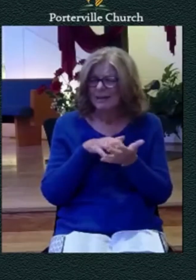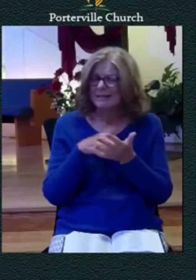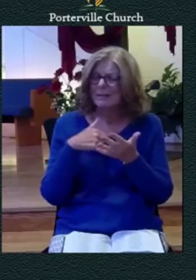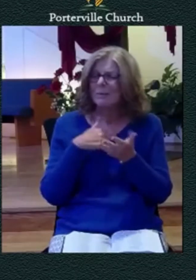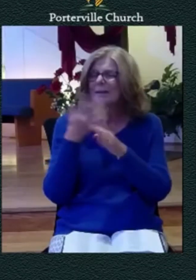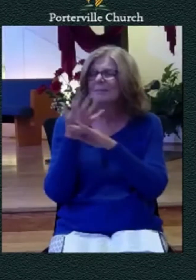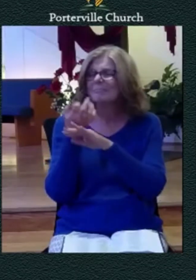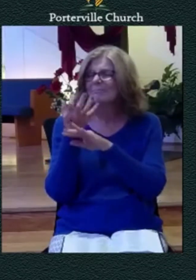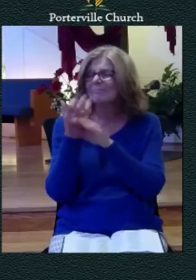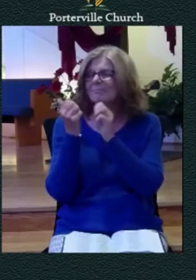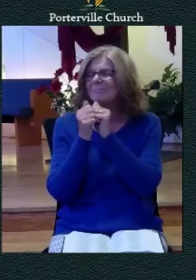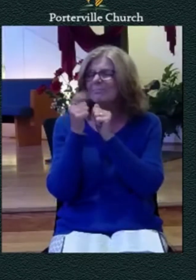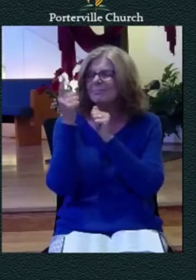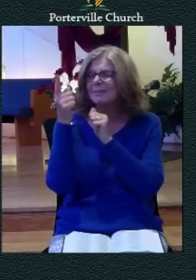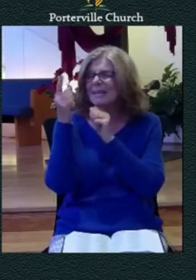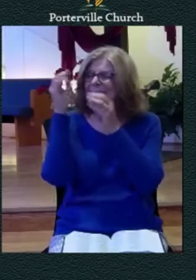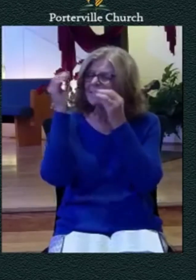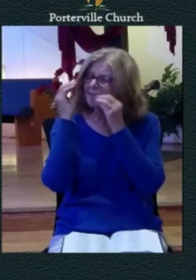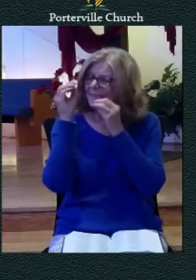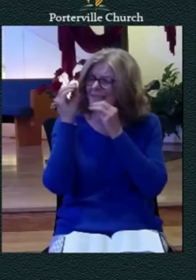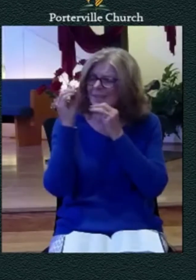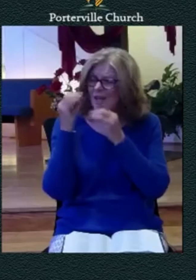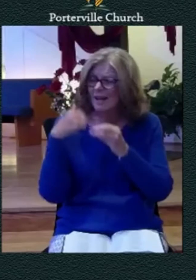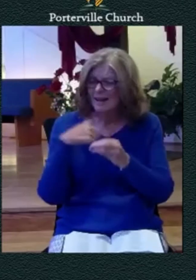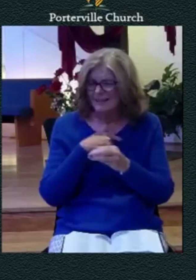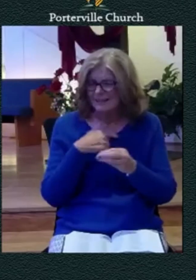teach us lord to see you